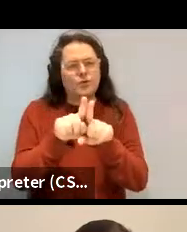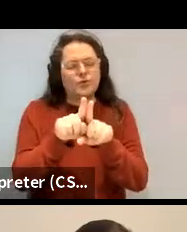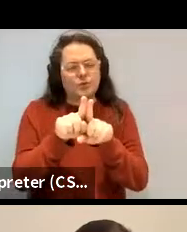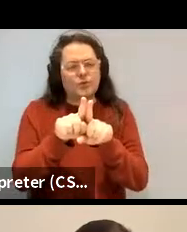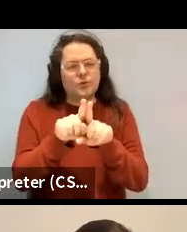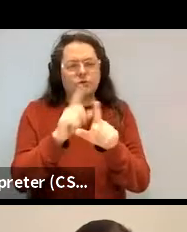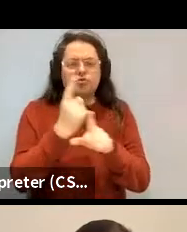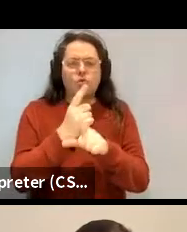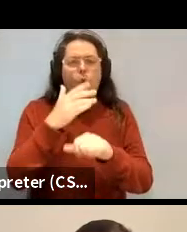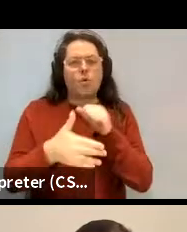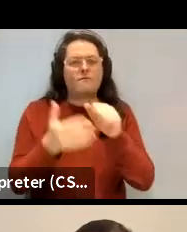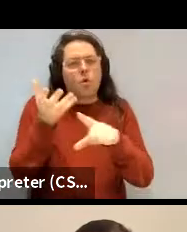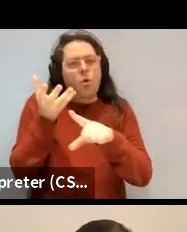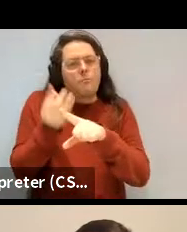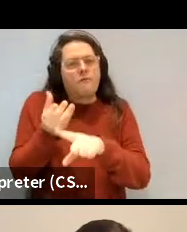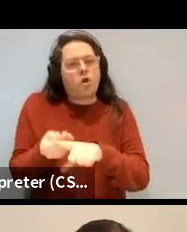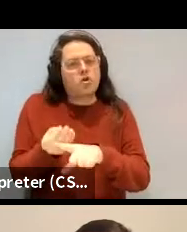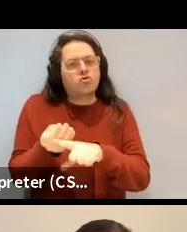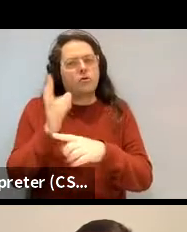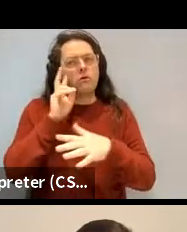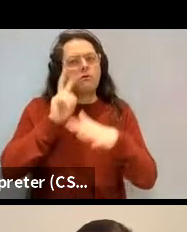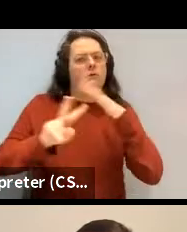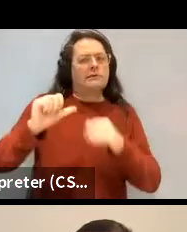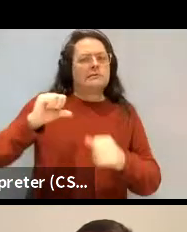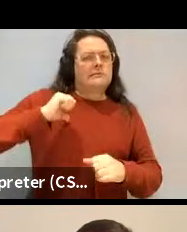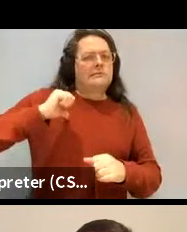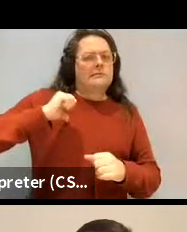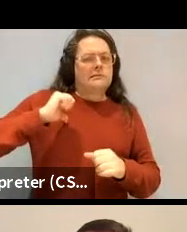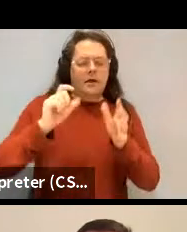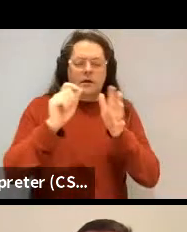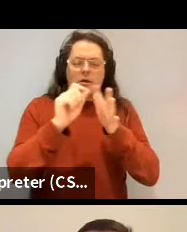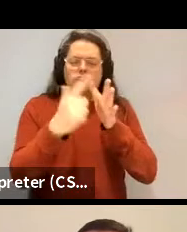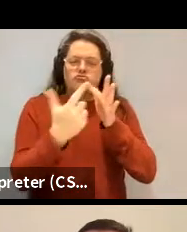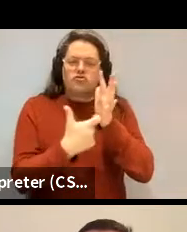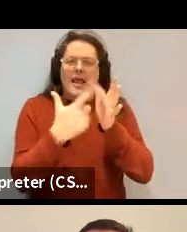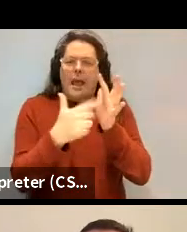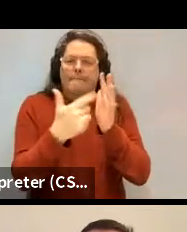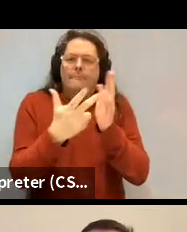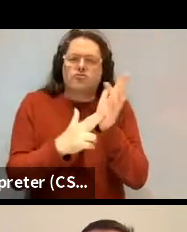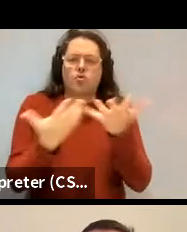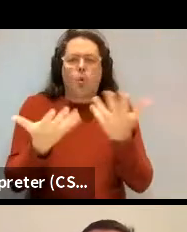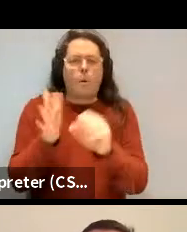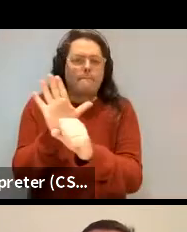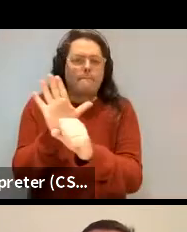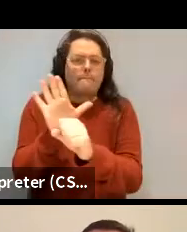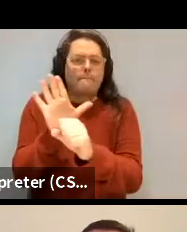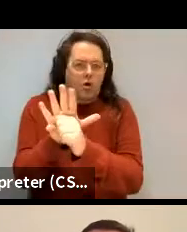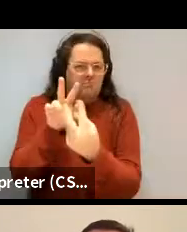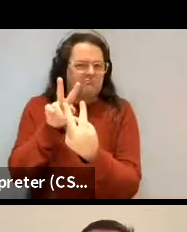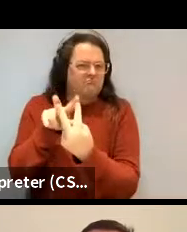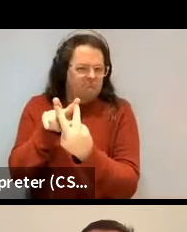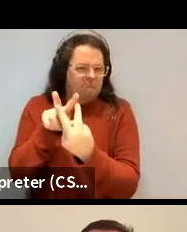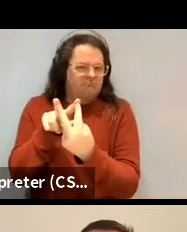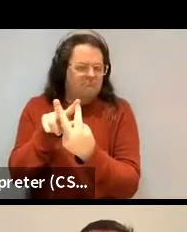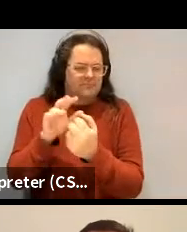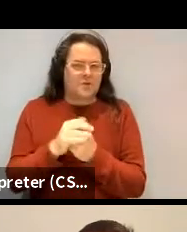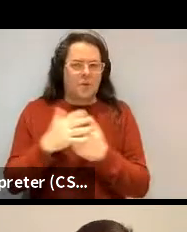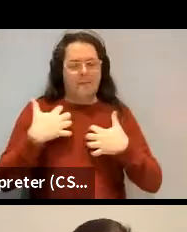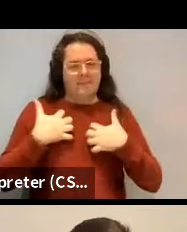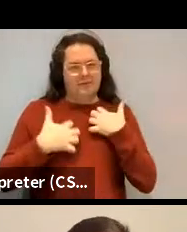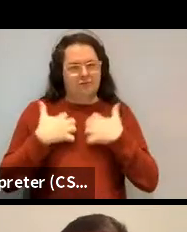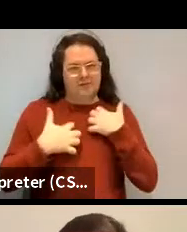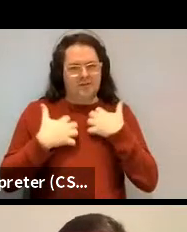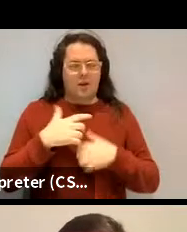morphological preemption or what Kiparski called blocking. So why do speakers